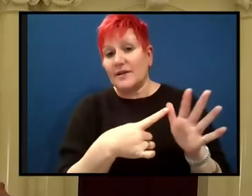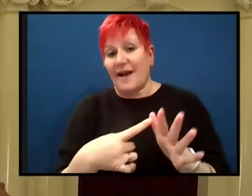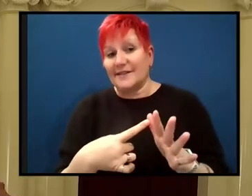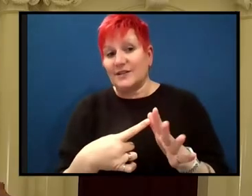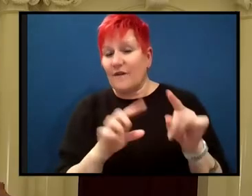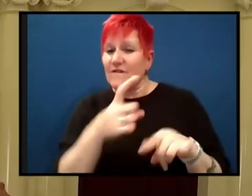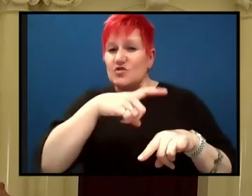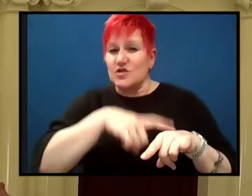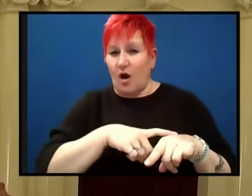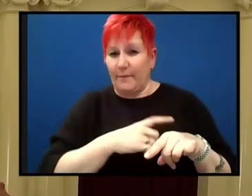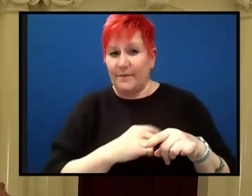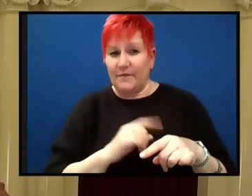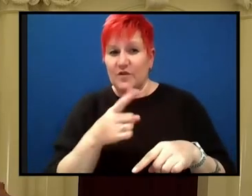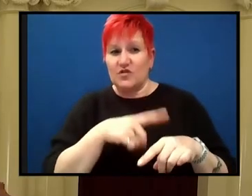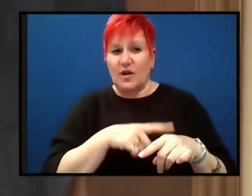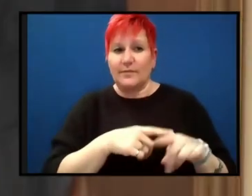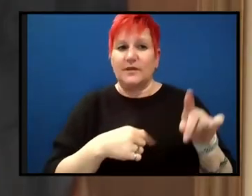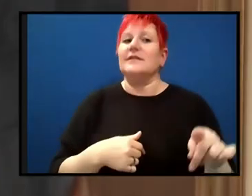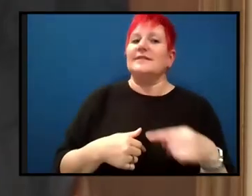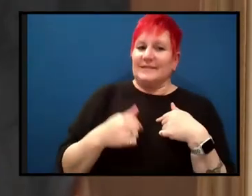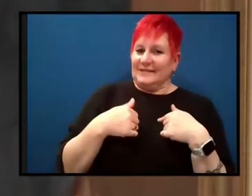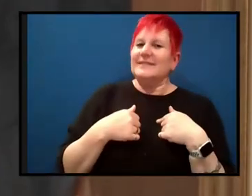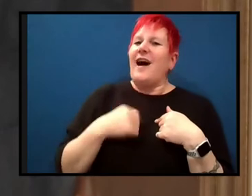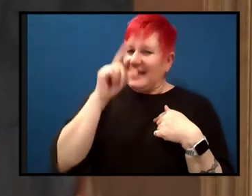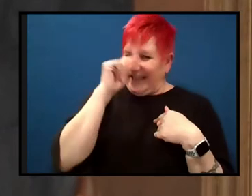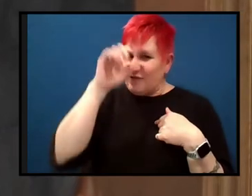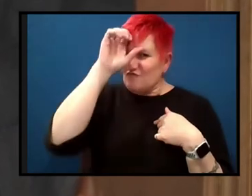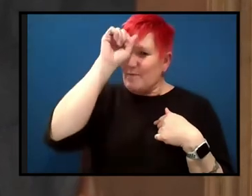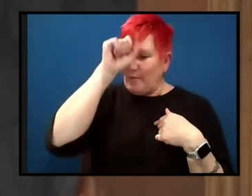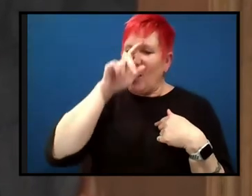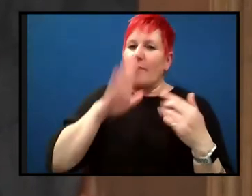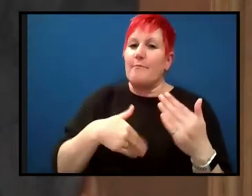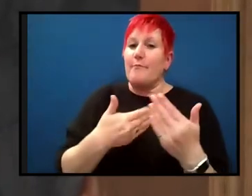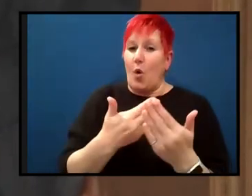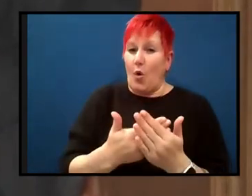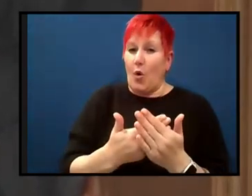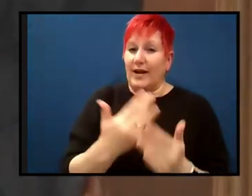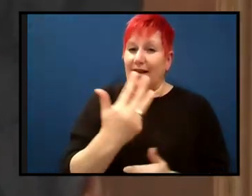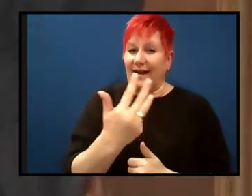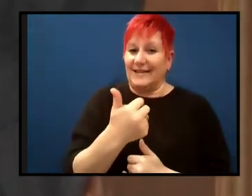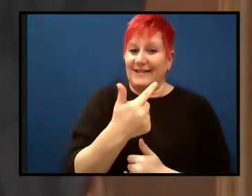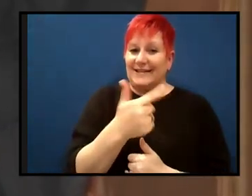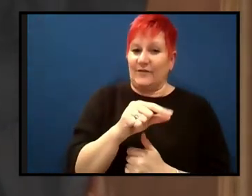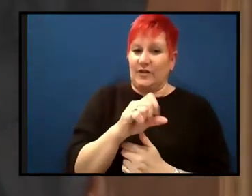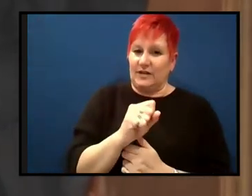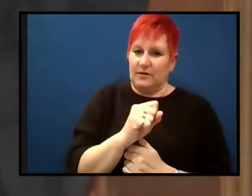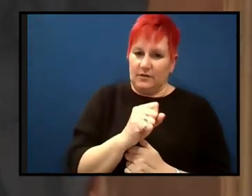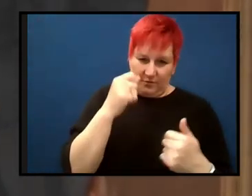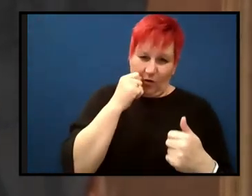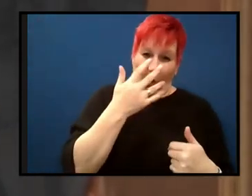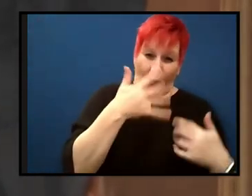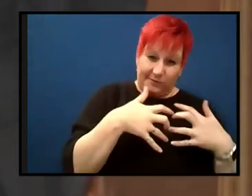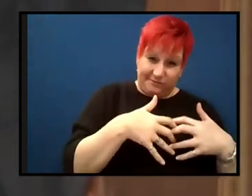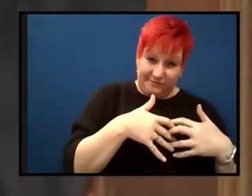very first encounter. actually can remember. So I, I, so I was born in 1970, so you can calculate my age if you like, but,